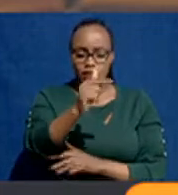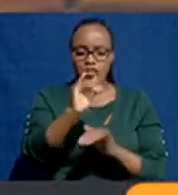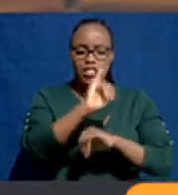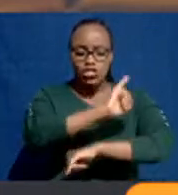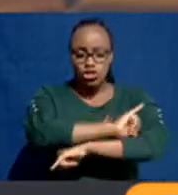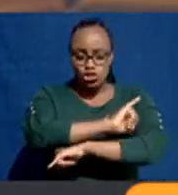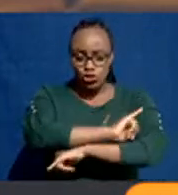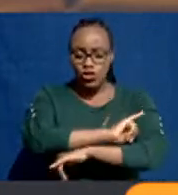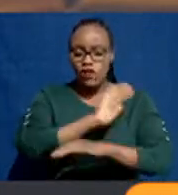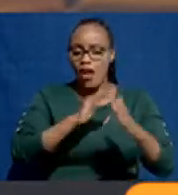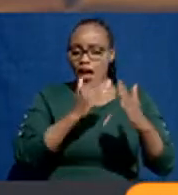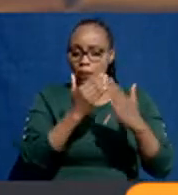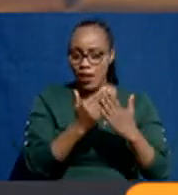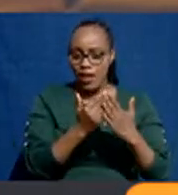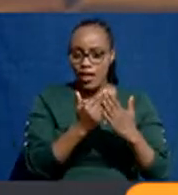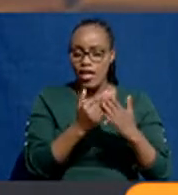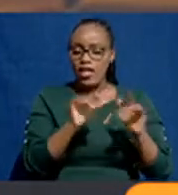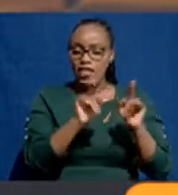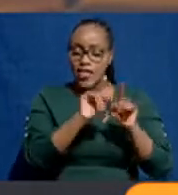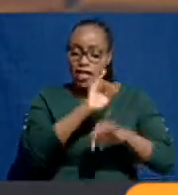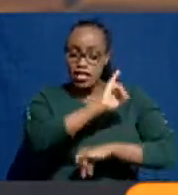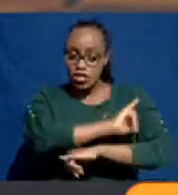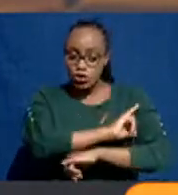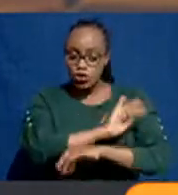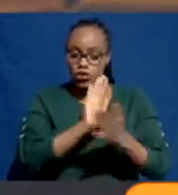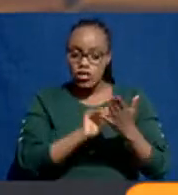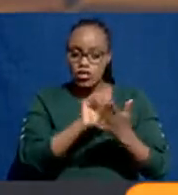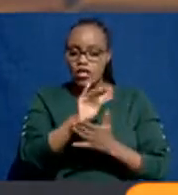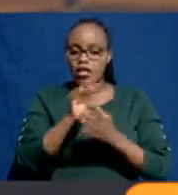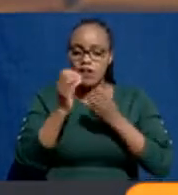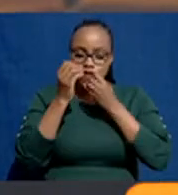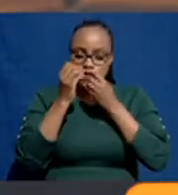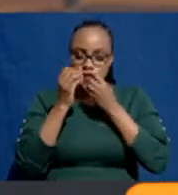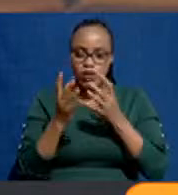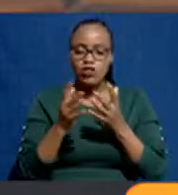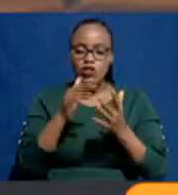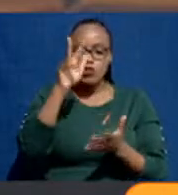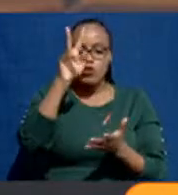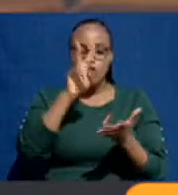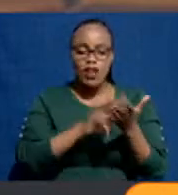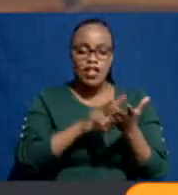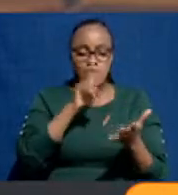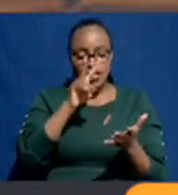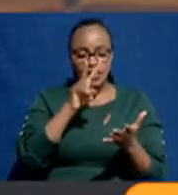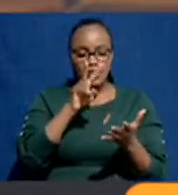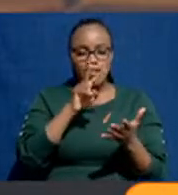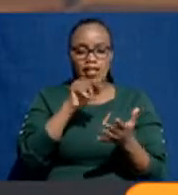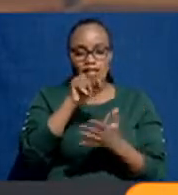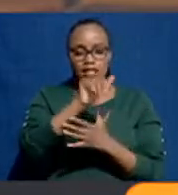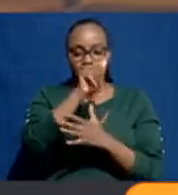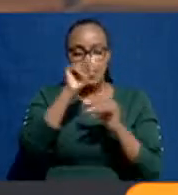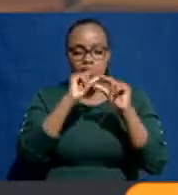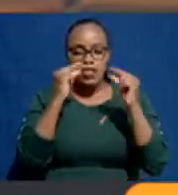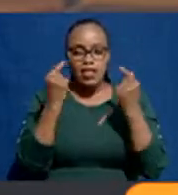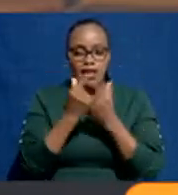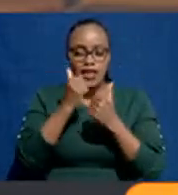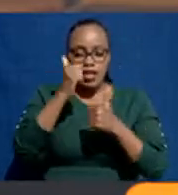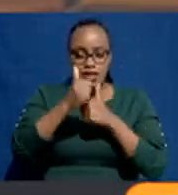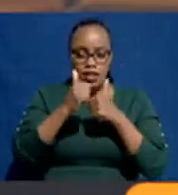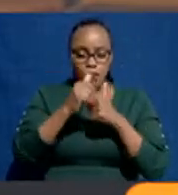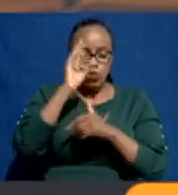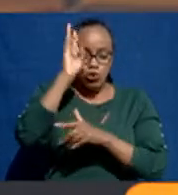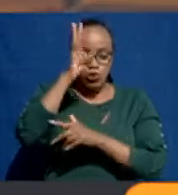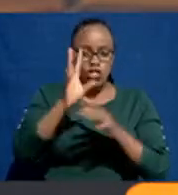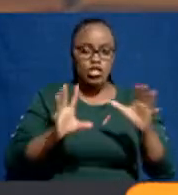They apply. The institutions send us the data for validation. So that is another group that will go in